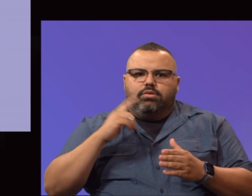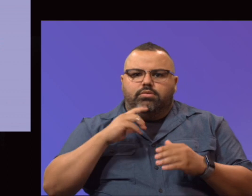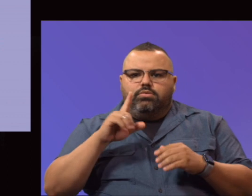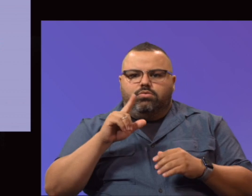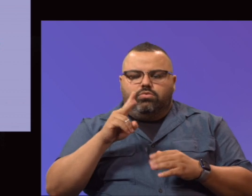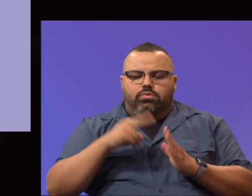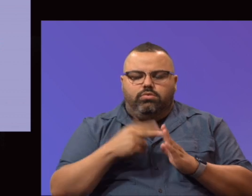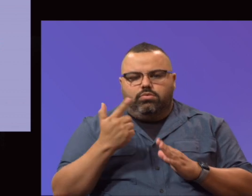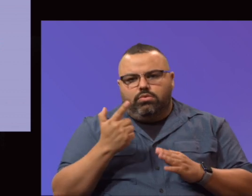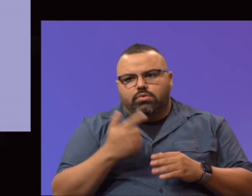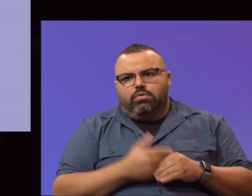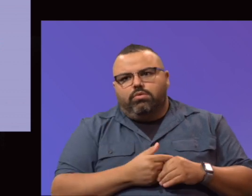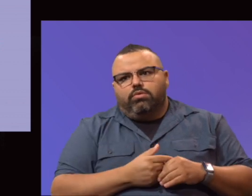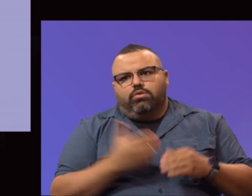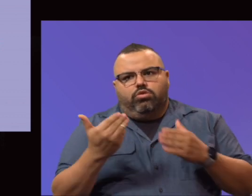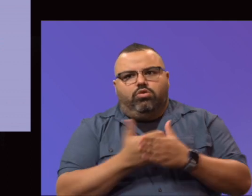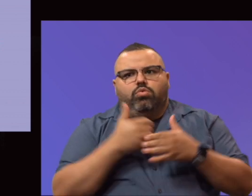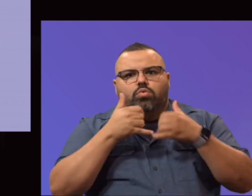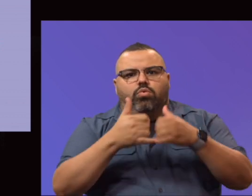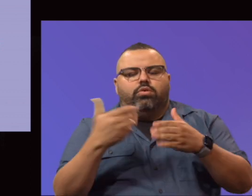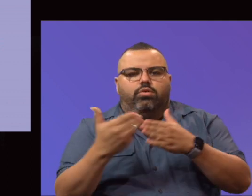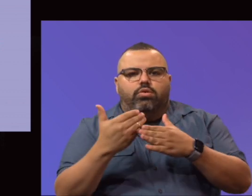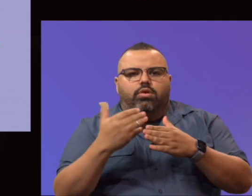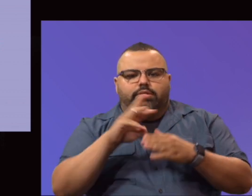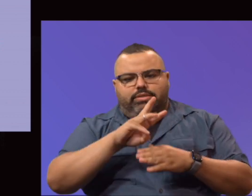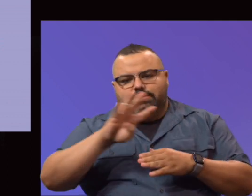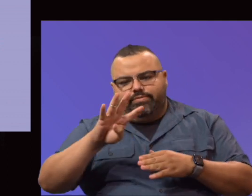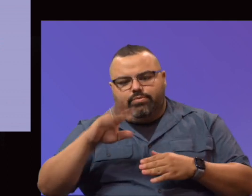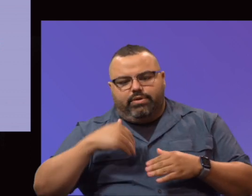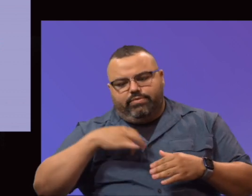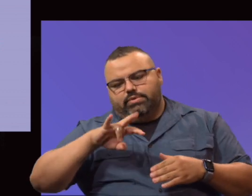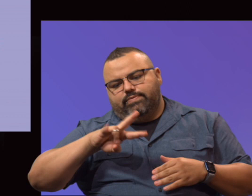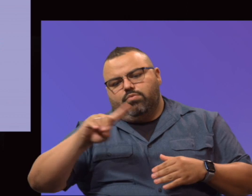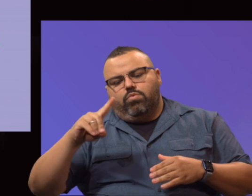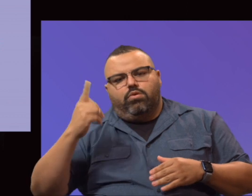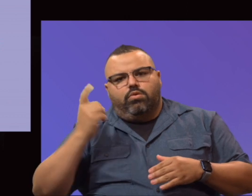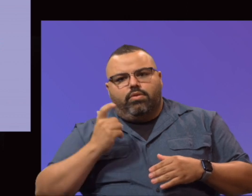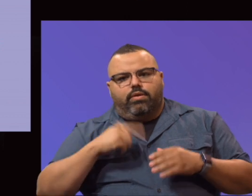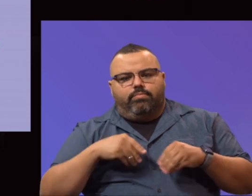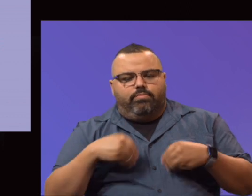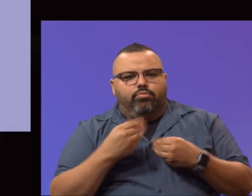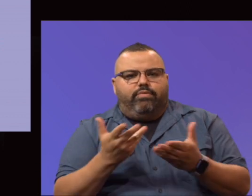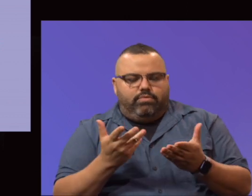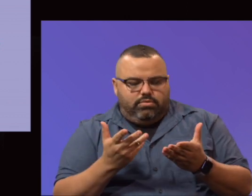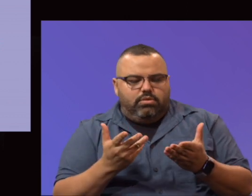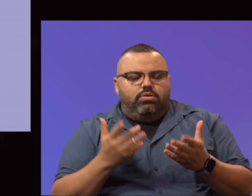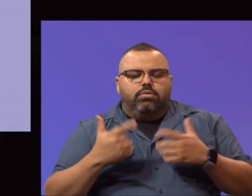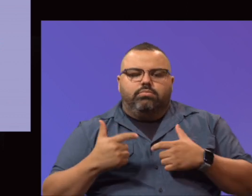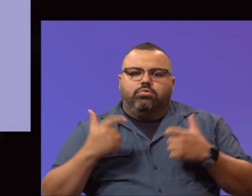grants that are being administered. This is a huge part of what we do, and so thank you, Mr. Elliott, and your team for the great work that you do.